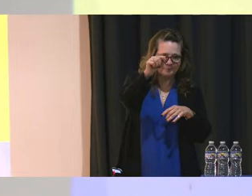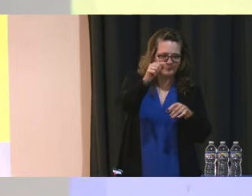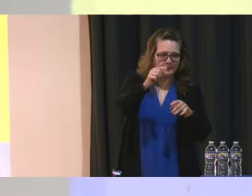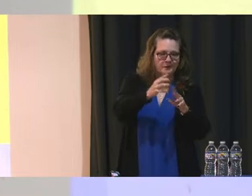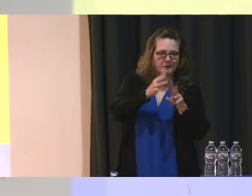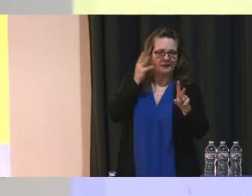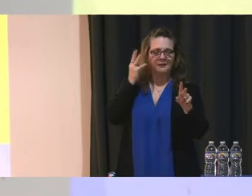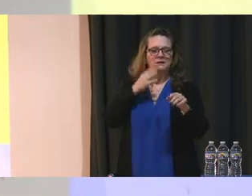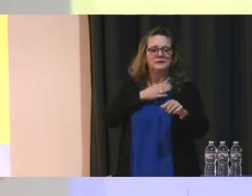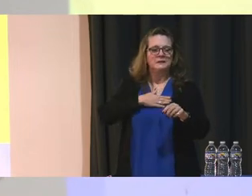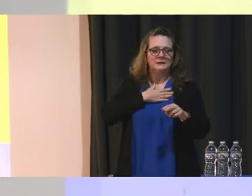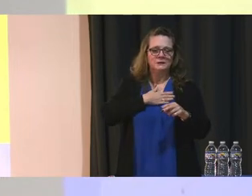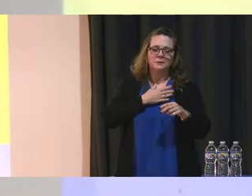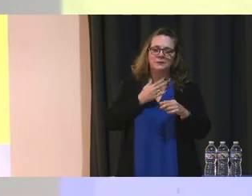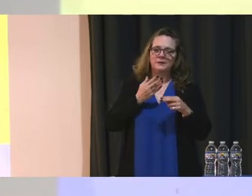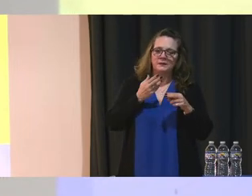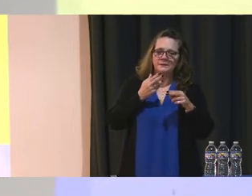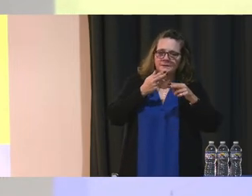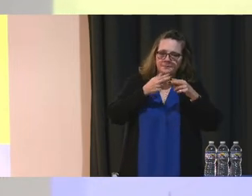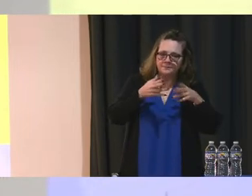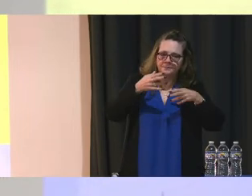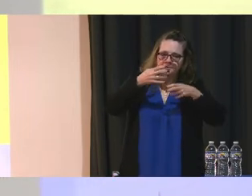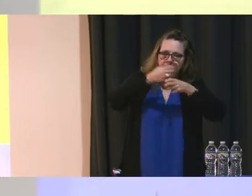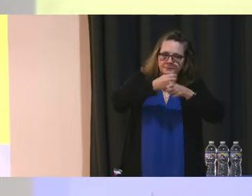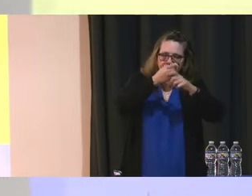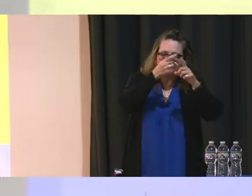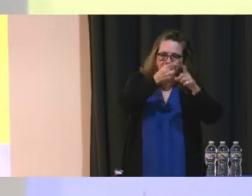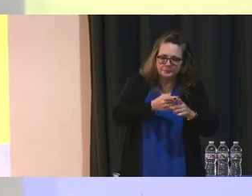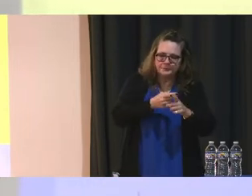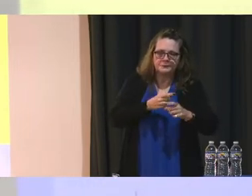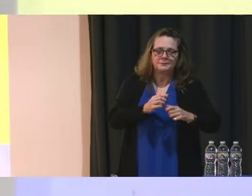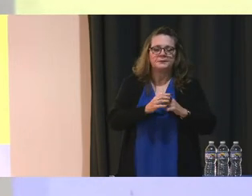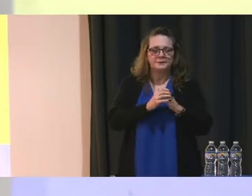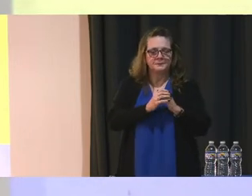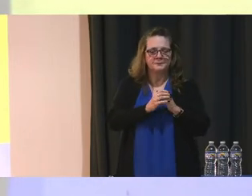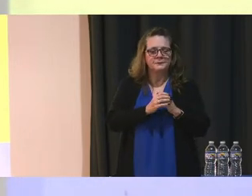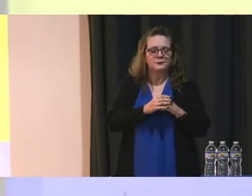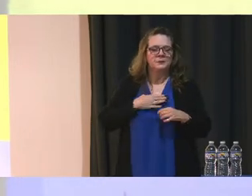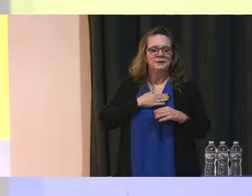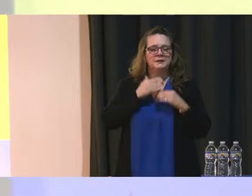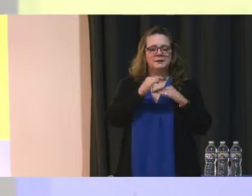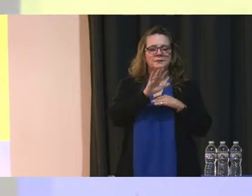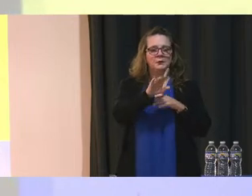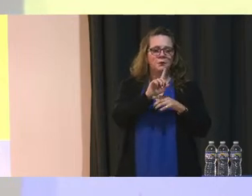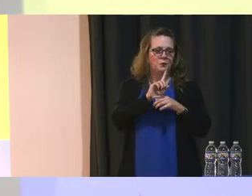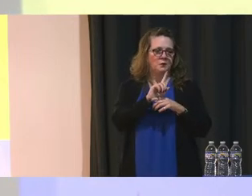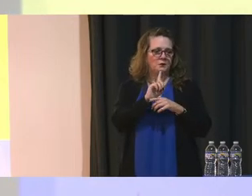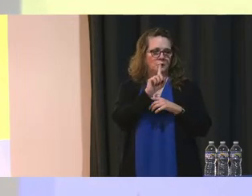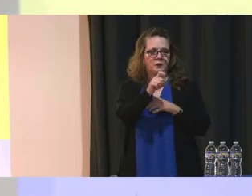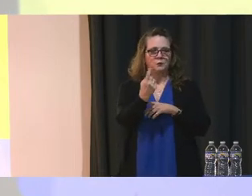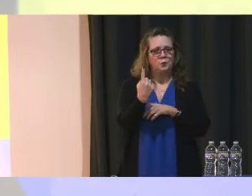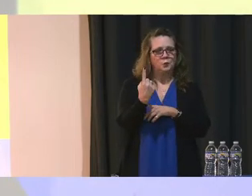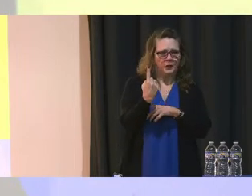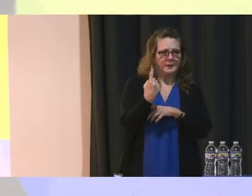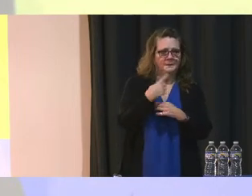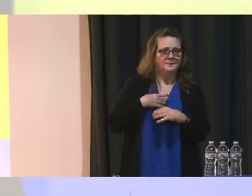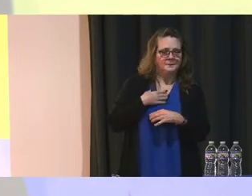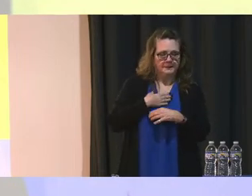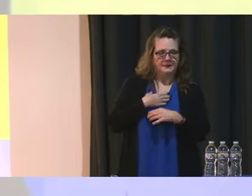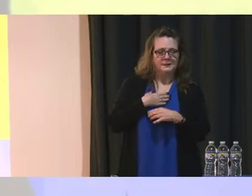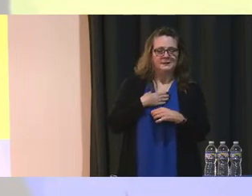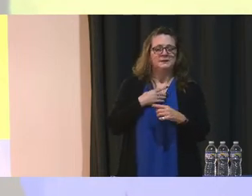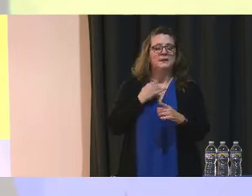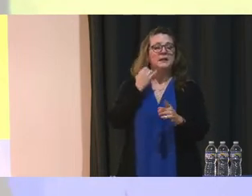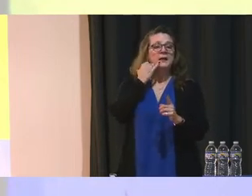So please practice brevity. If you have one question, we want to limit it right now to one question. And if you have an opportunity to come back